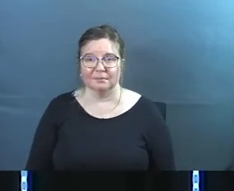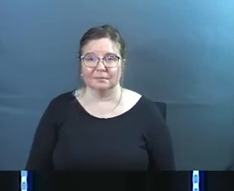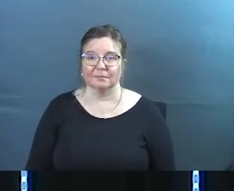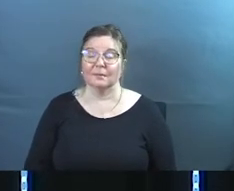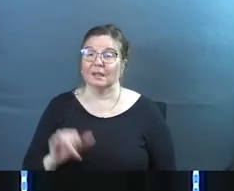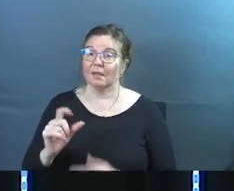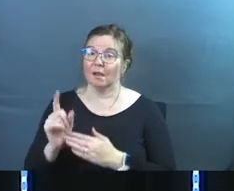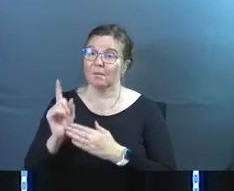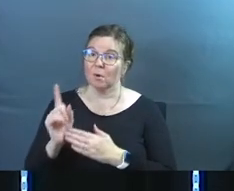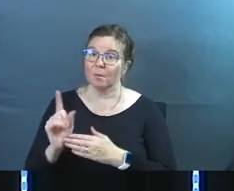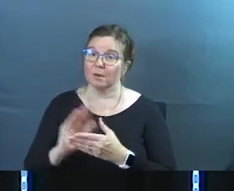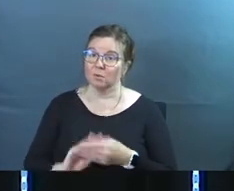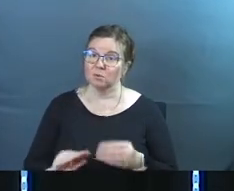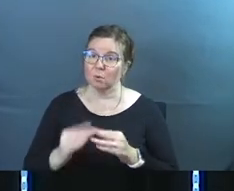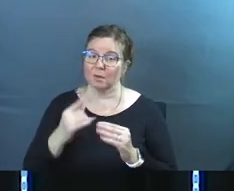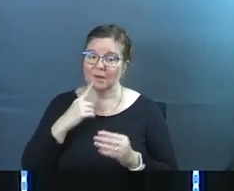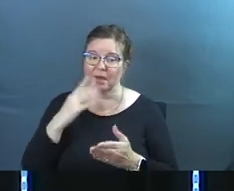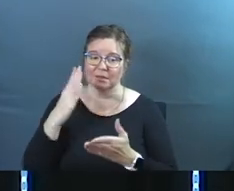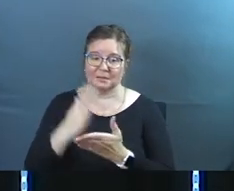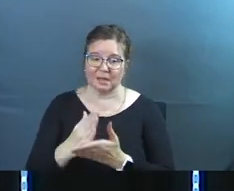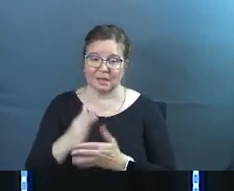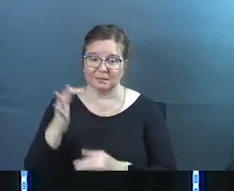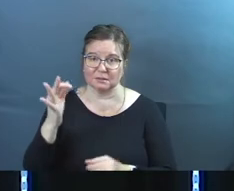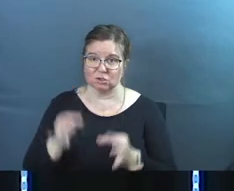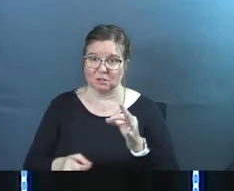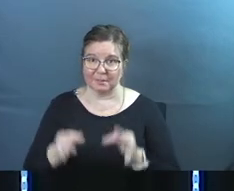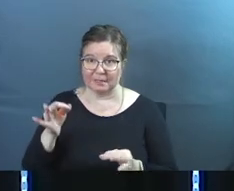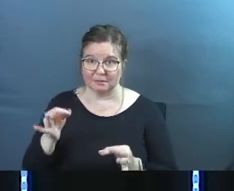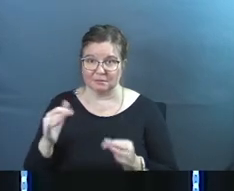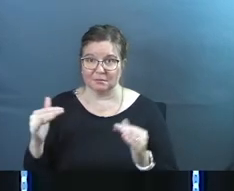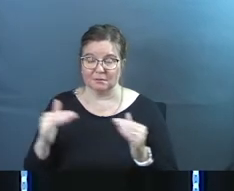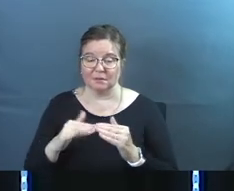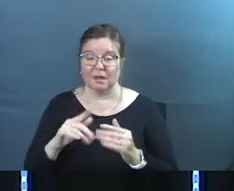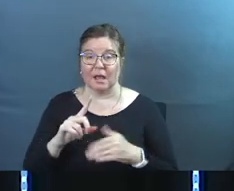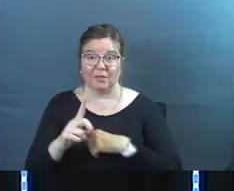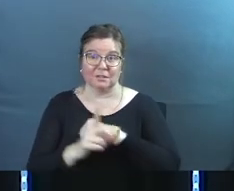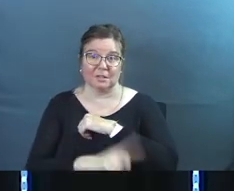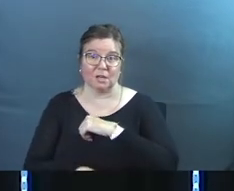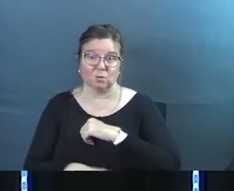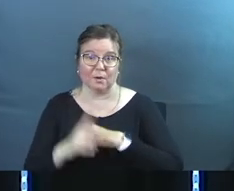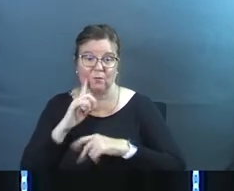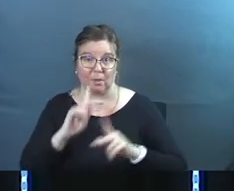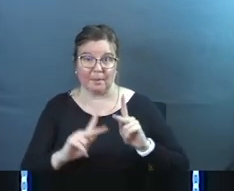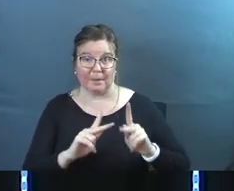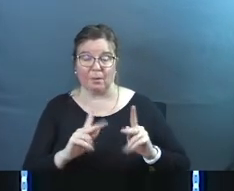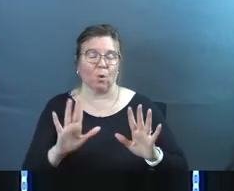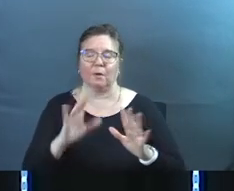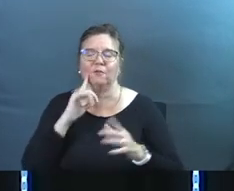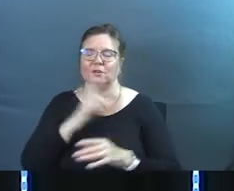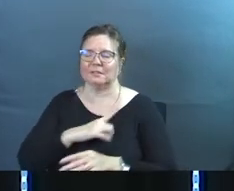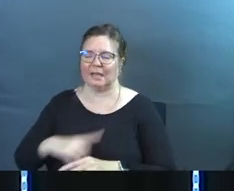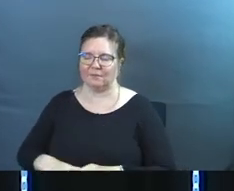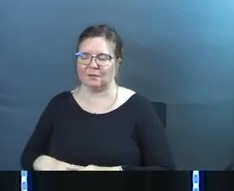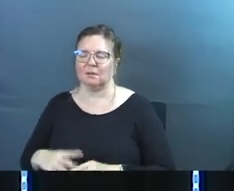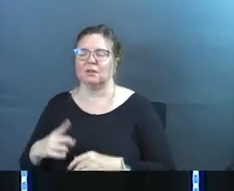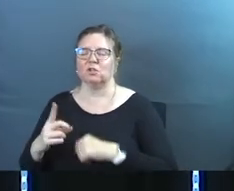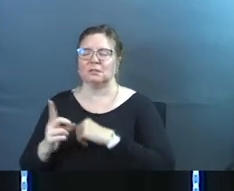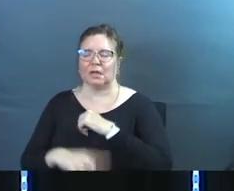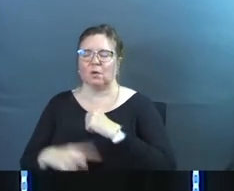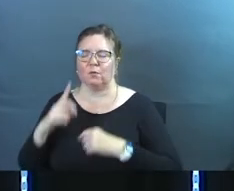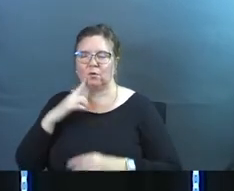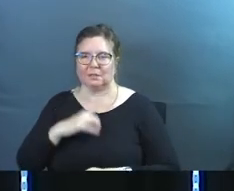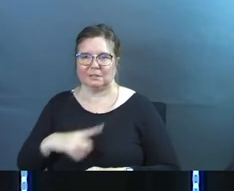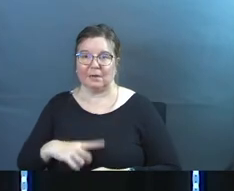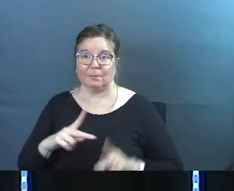in that moment in the story God stops the judgment and there's consequences for the people or for David I'm sorry there's consequences